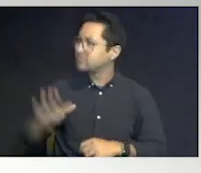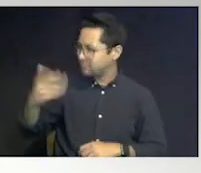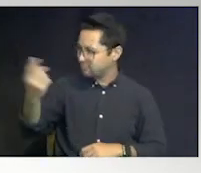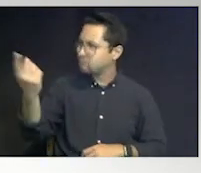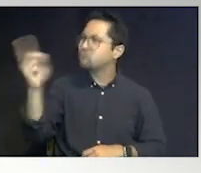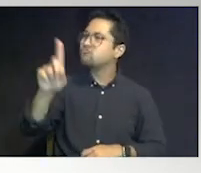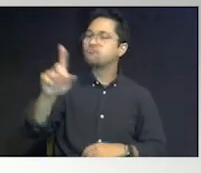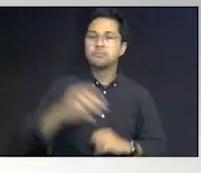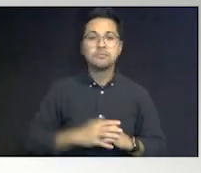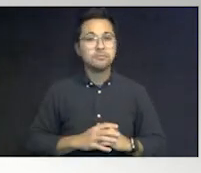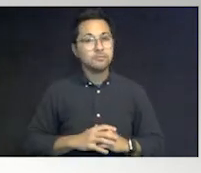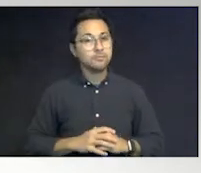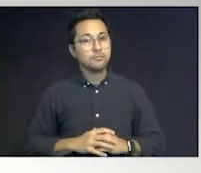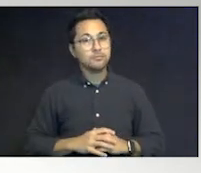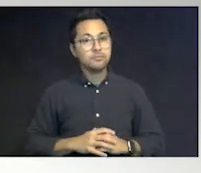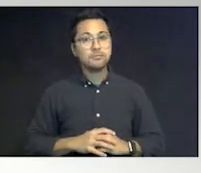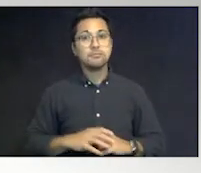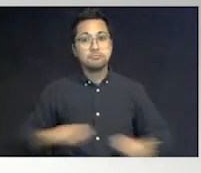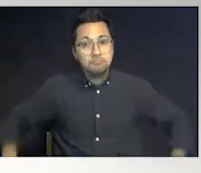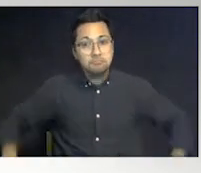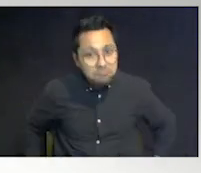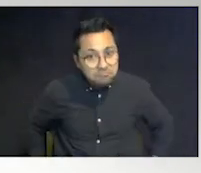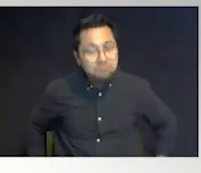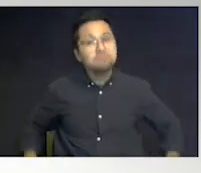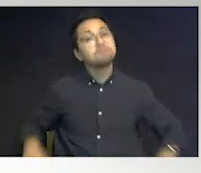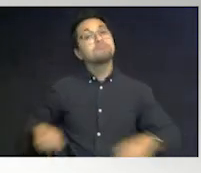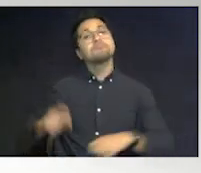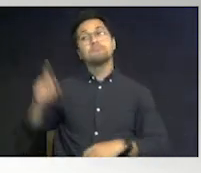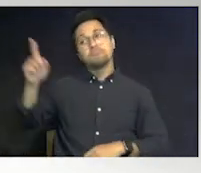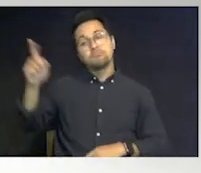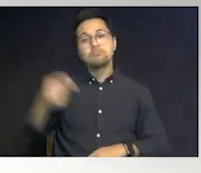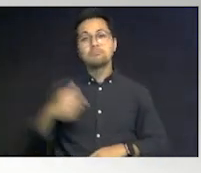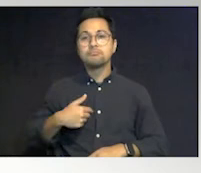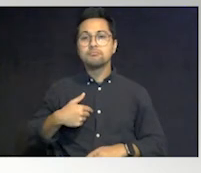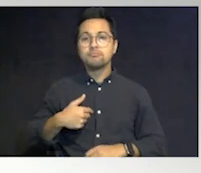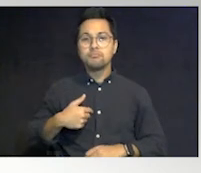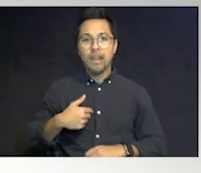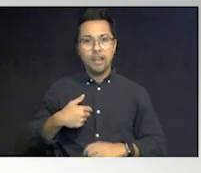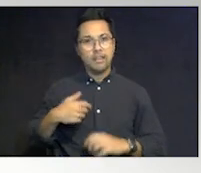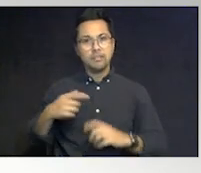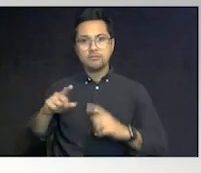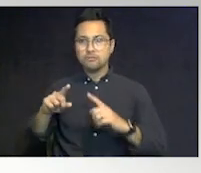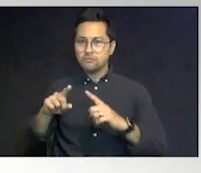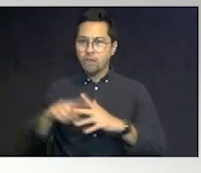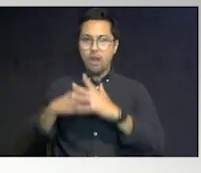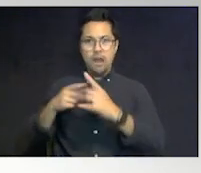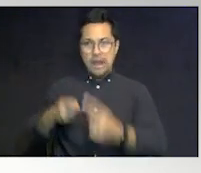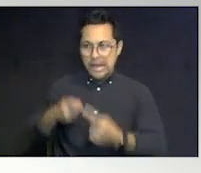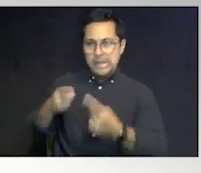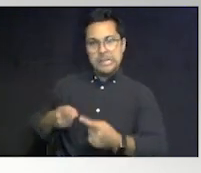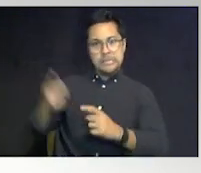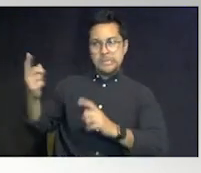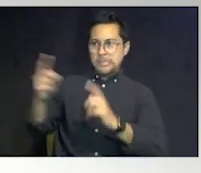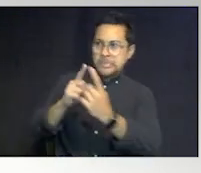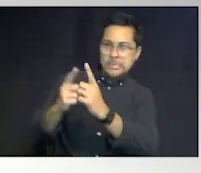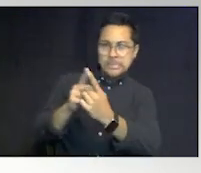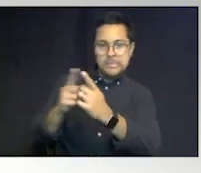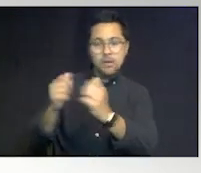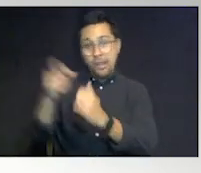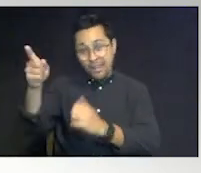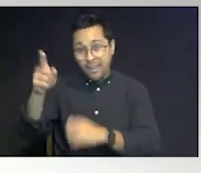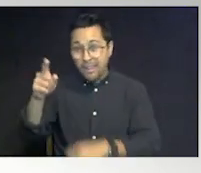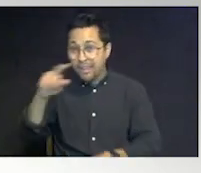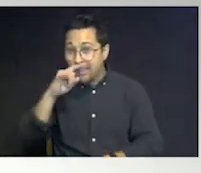turn around. He turns around to put the handcuffs on it and a struggle ensues. Okay? With the child.